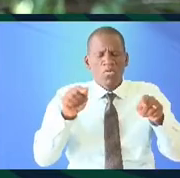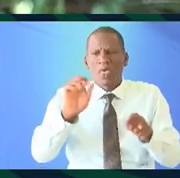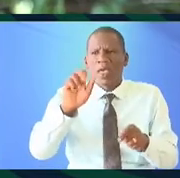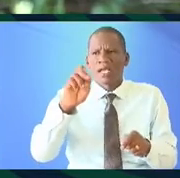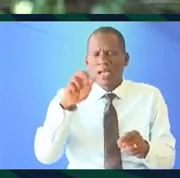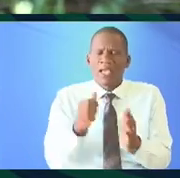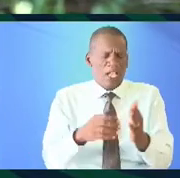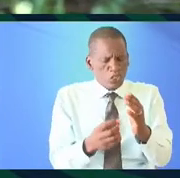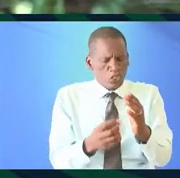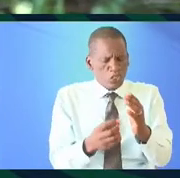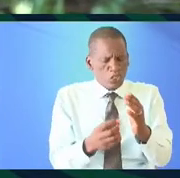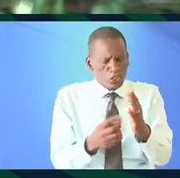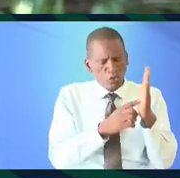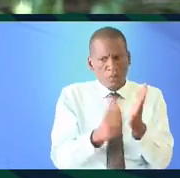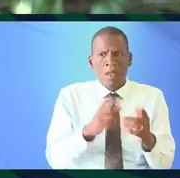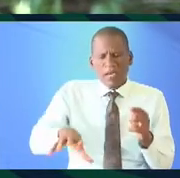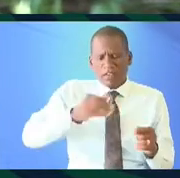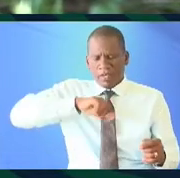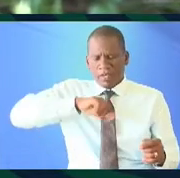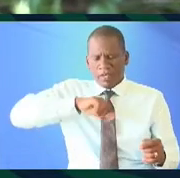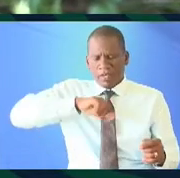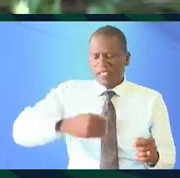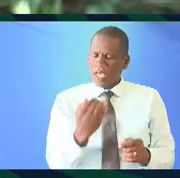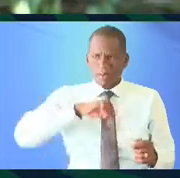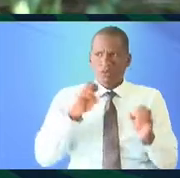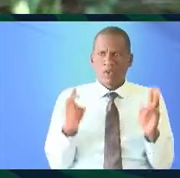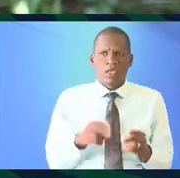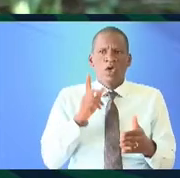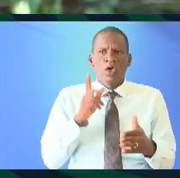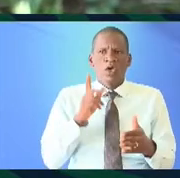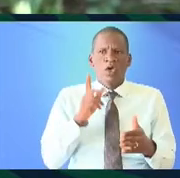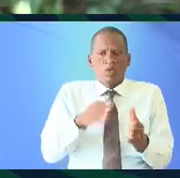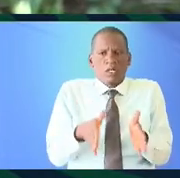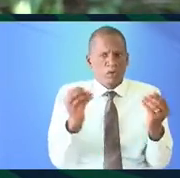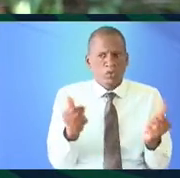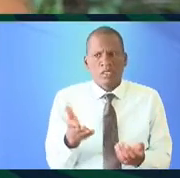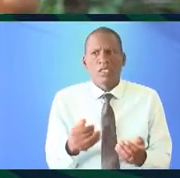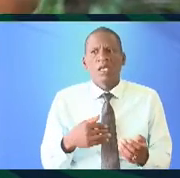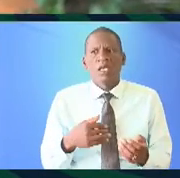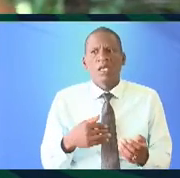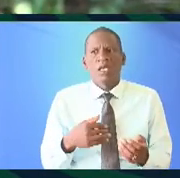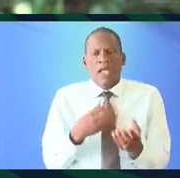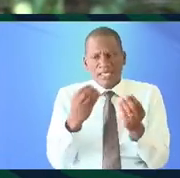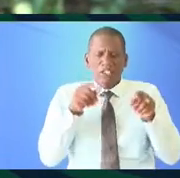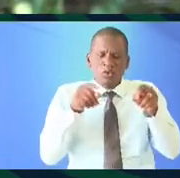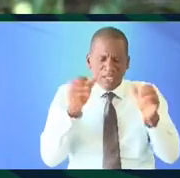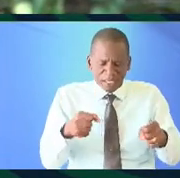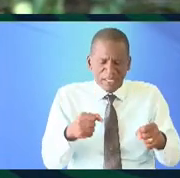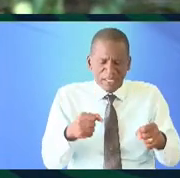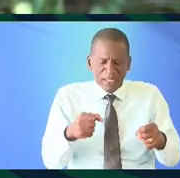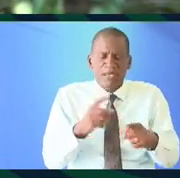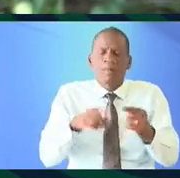and highlighting the problematics but I also found myself asking myself okay so what's the solution you know it's easy to criticize